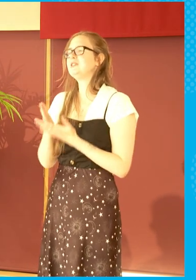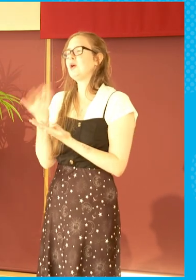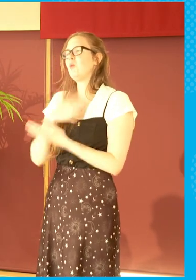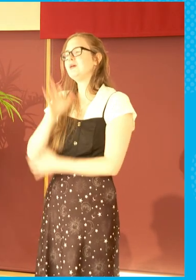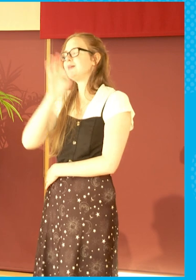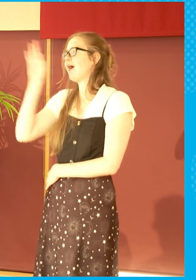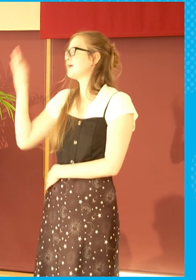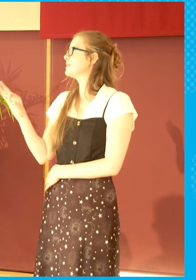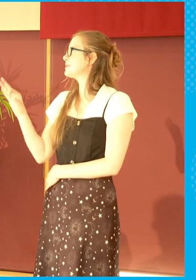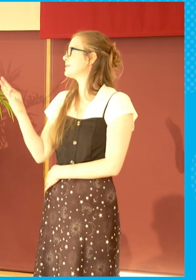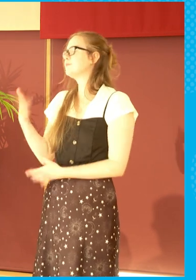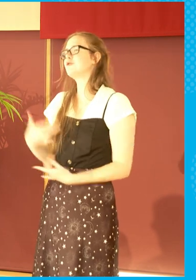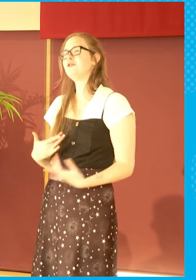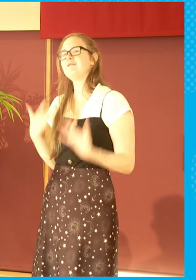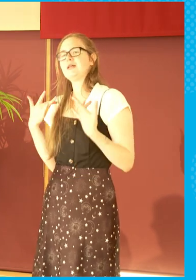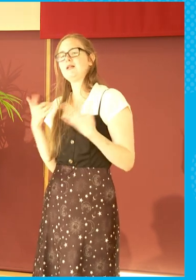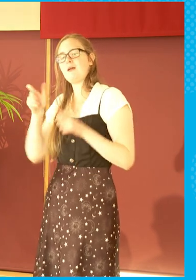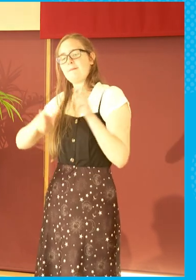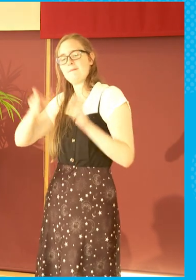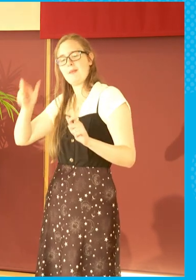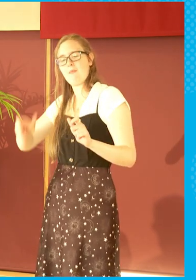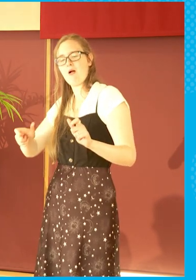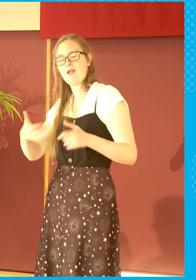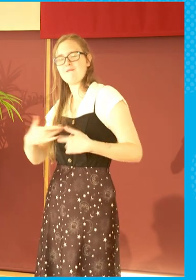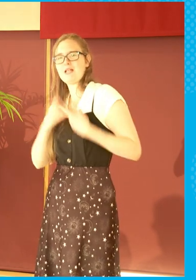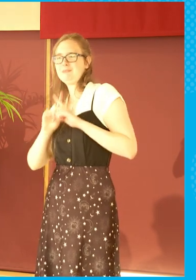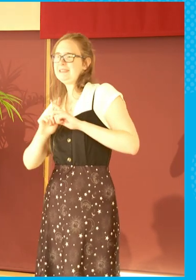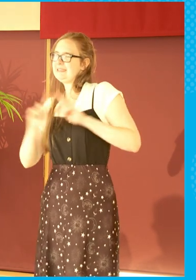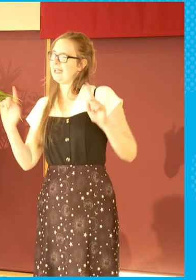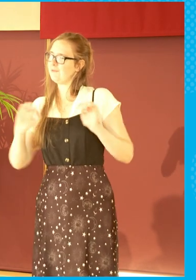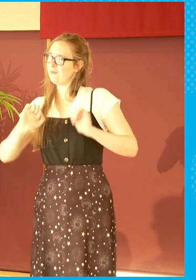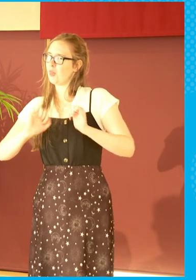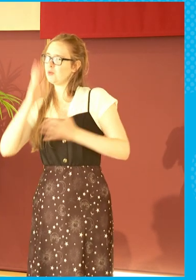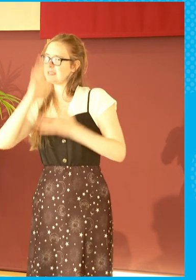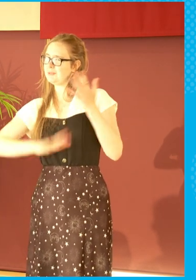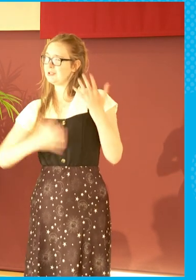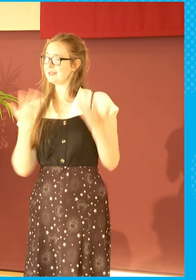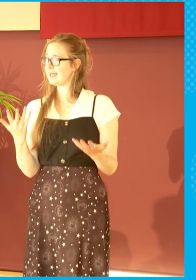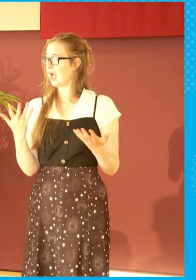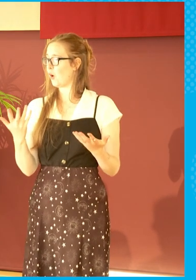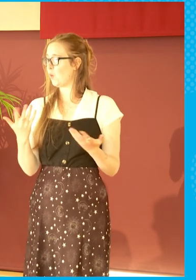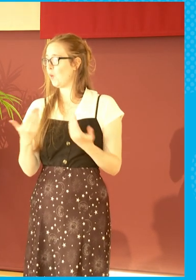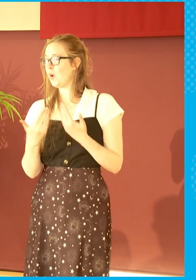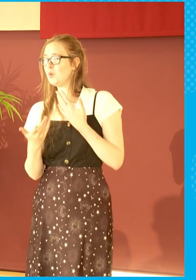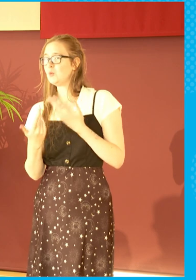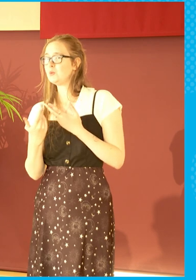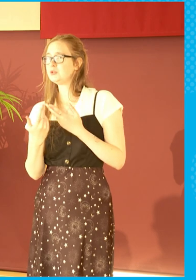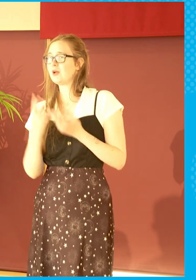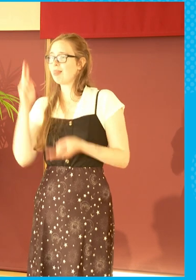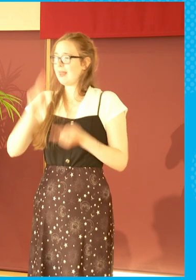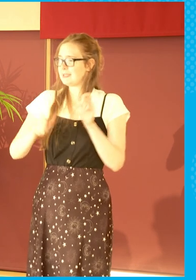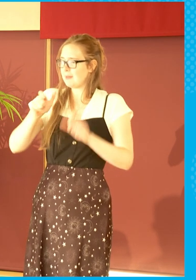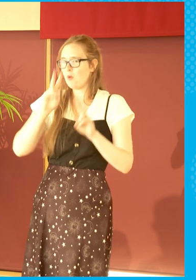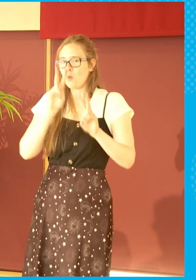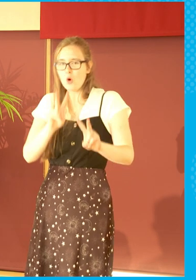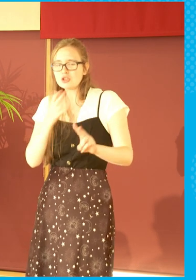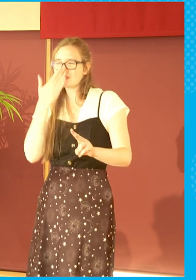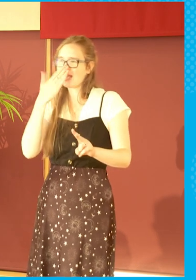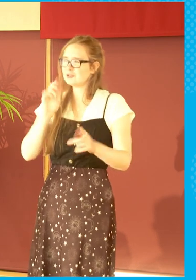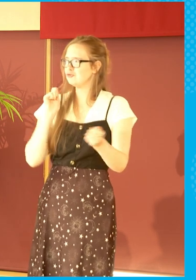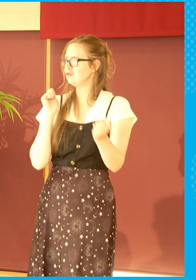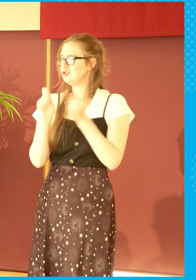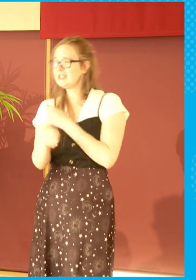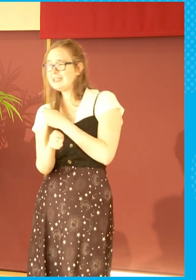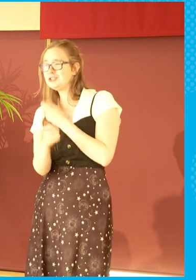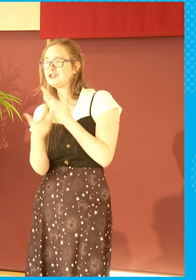if you felt that people felt differently about those experiences now. Has our attitude to those kind